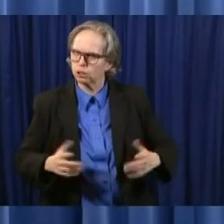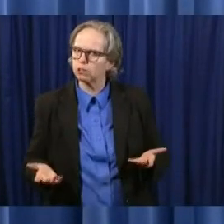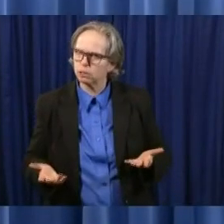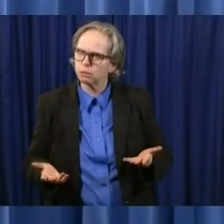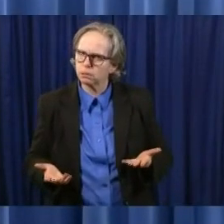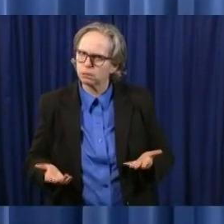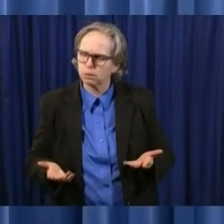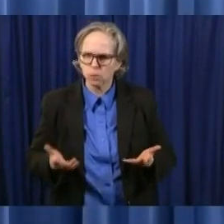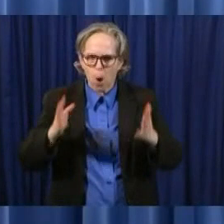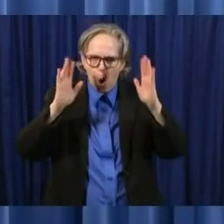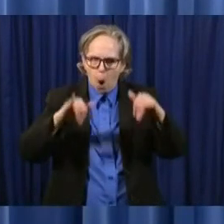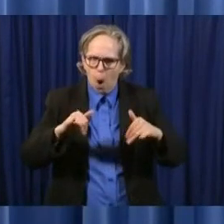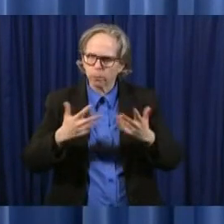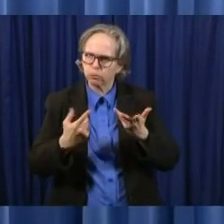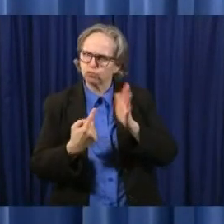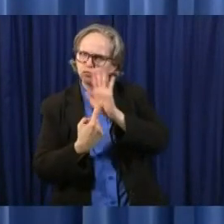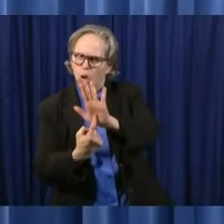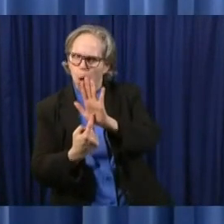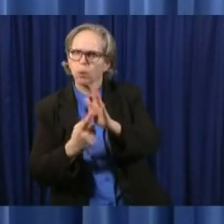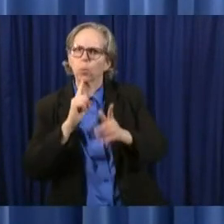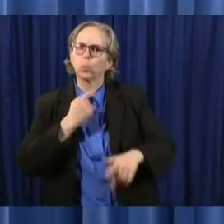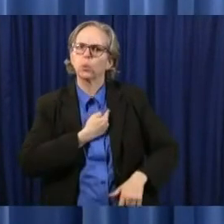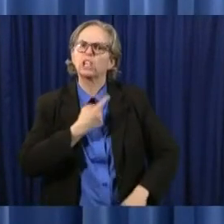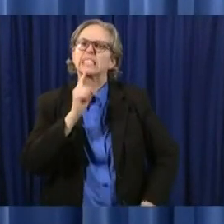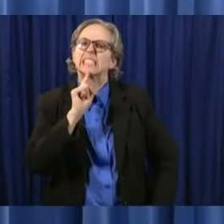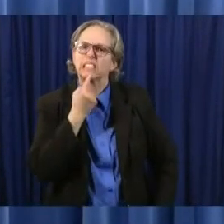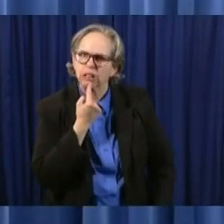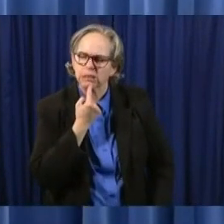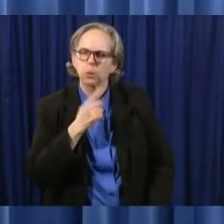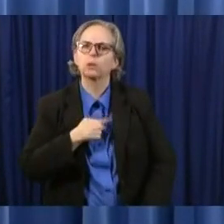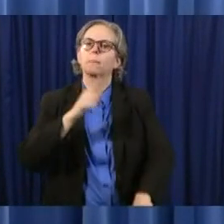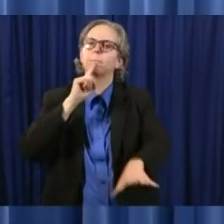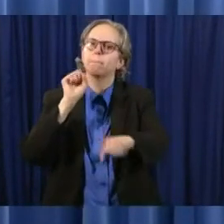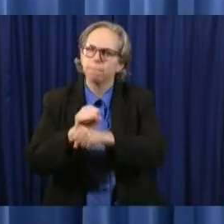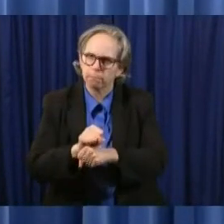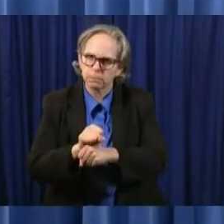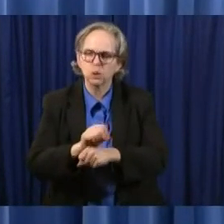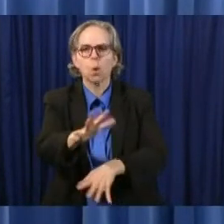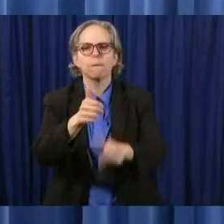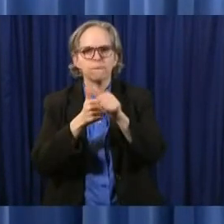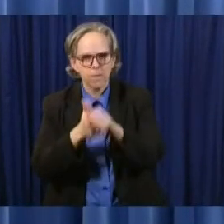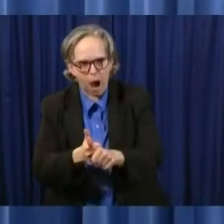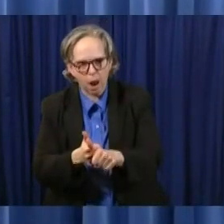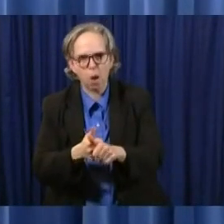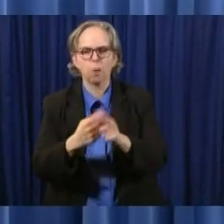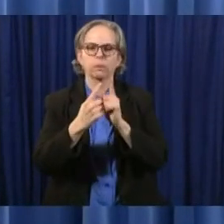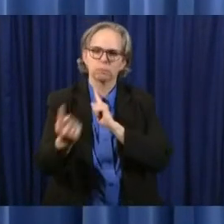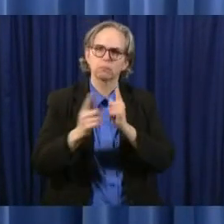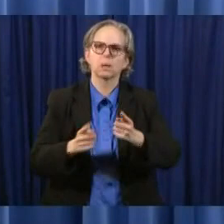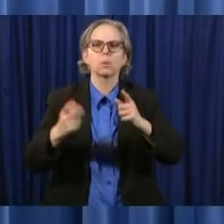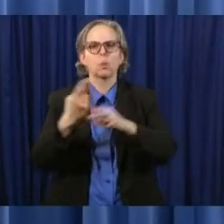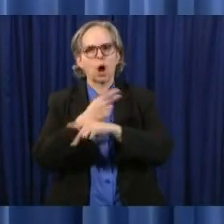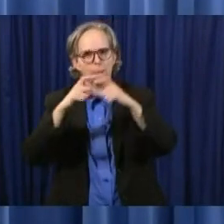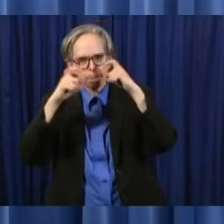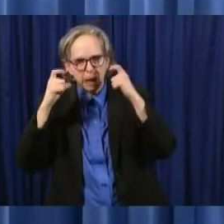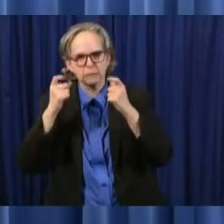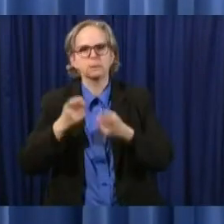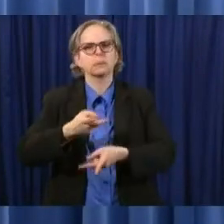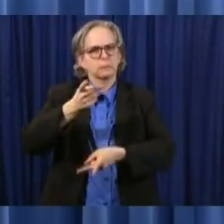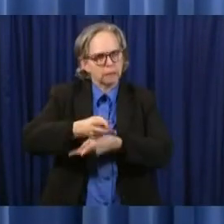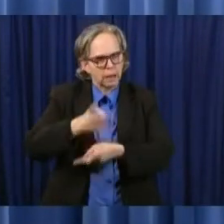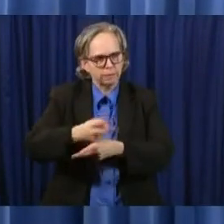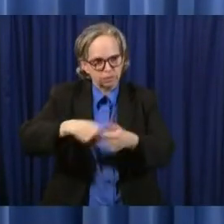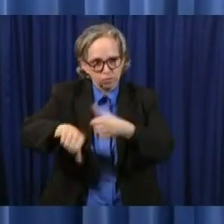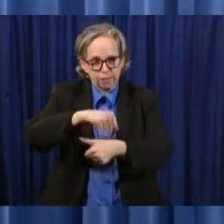to to people across the state of ohio that they have to continue to to be careful dr